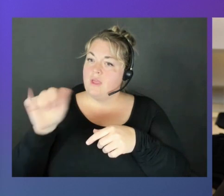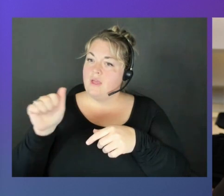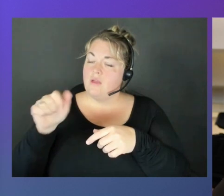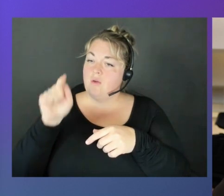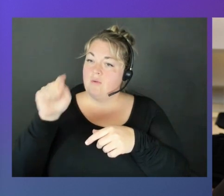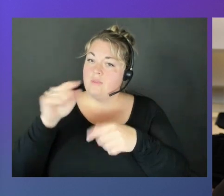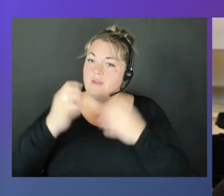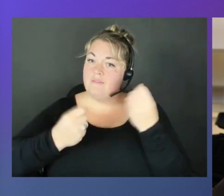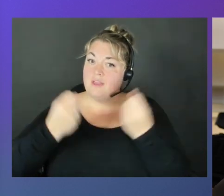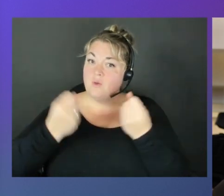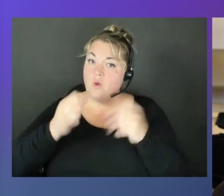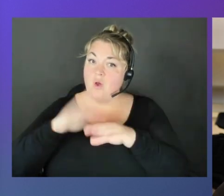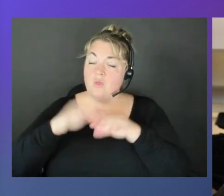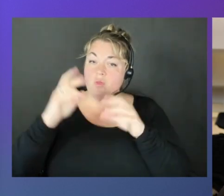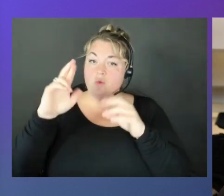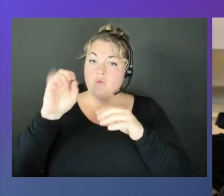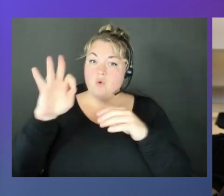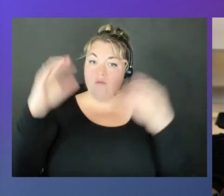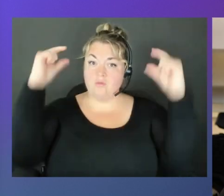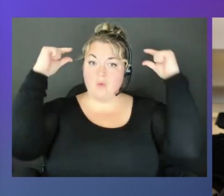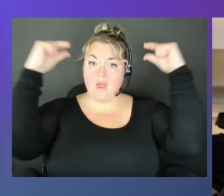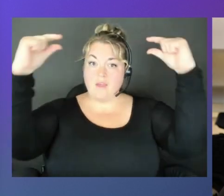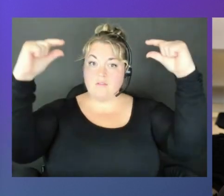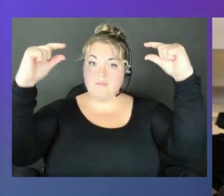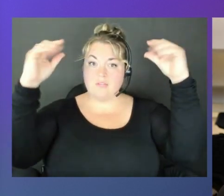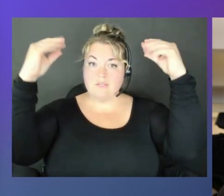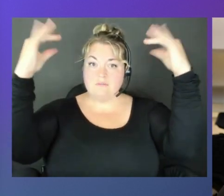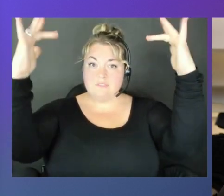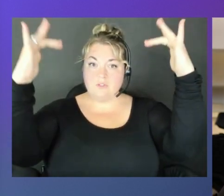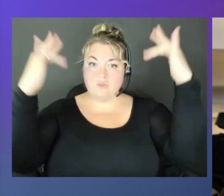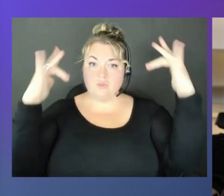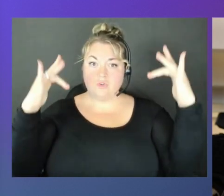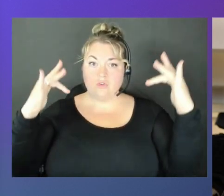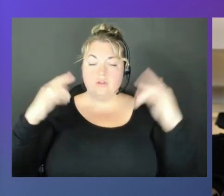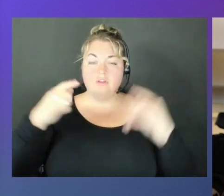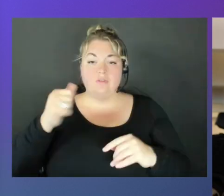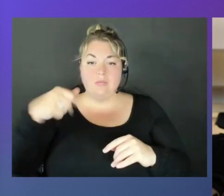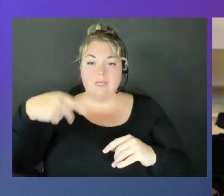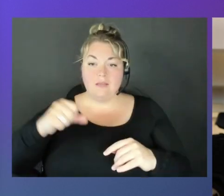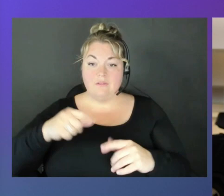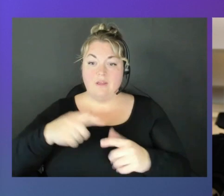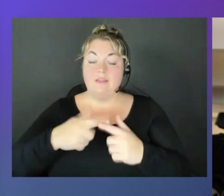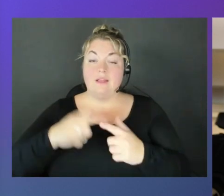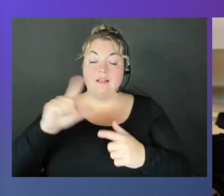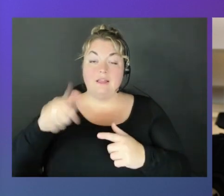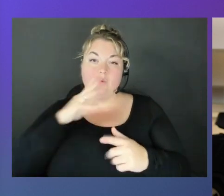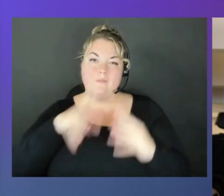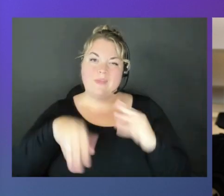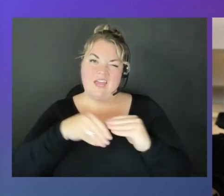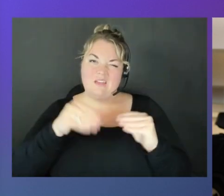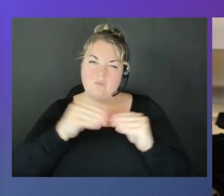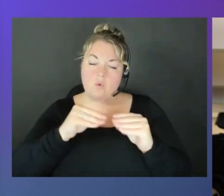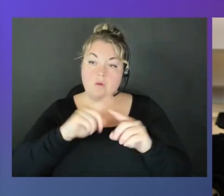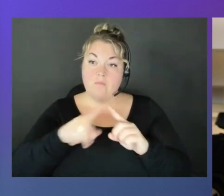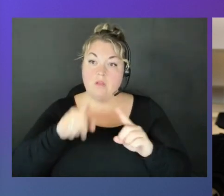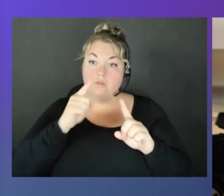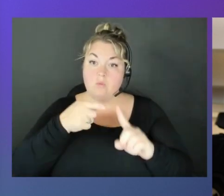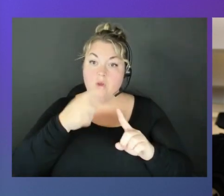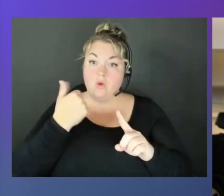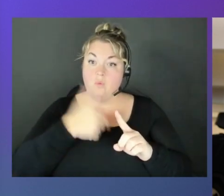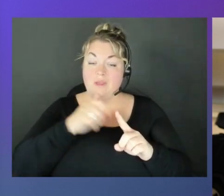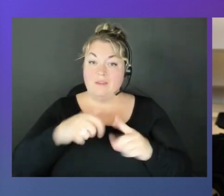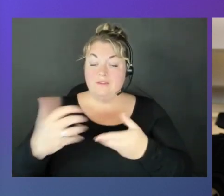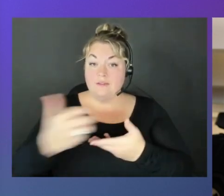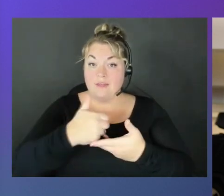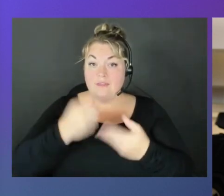on the roof rack, we have a few sensors, so cameras for now and then GPS. Later, we're going to be adding more. But to your point, we actually need to collect all of the